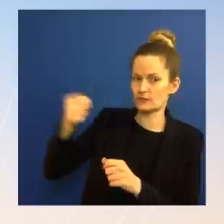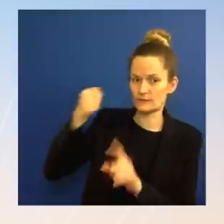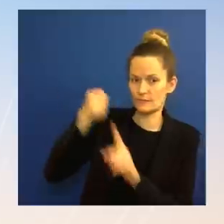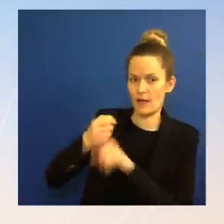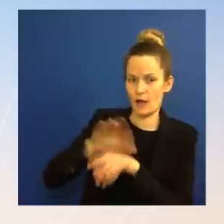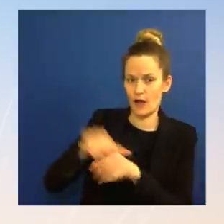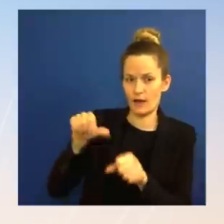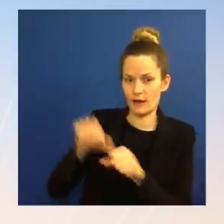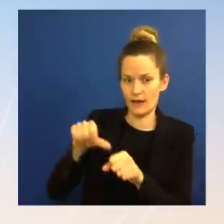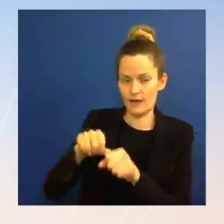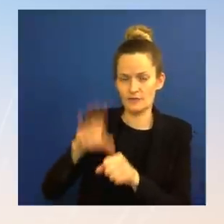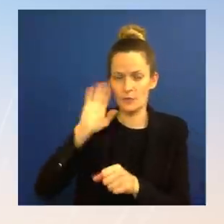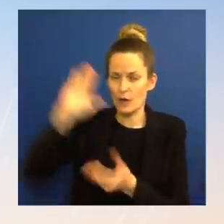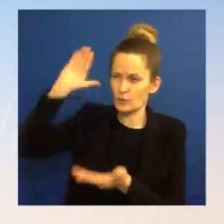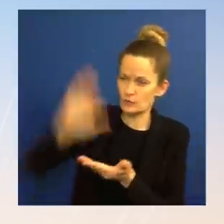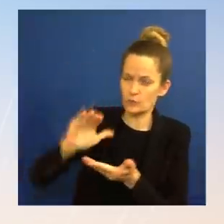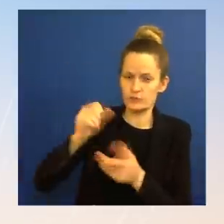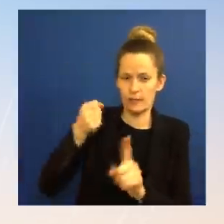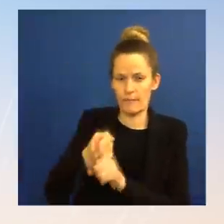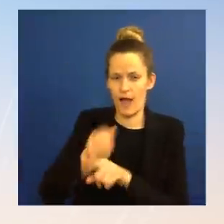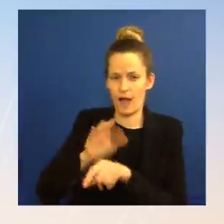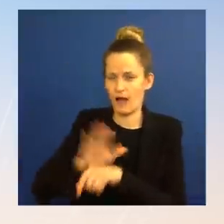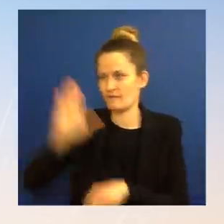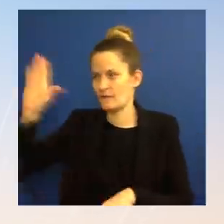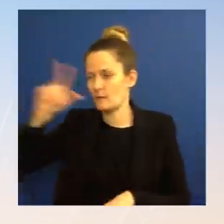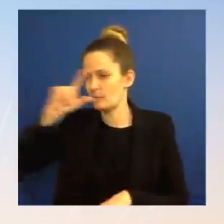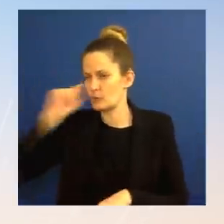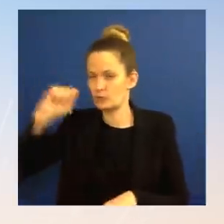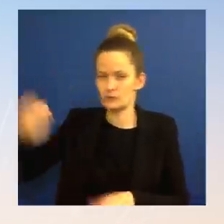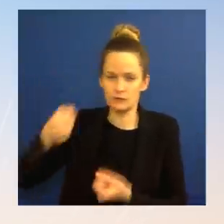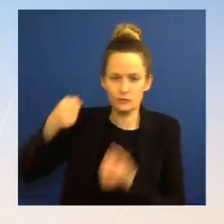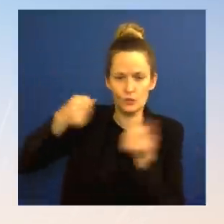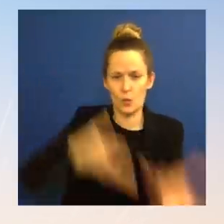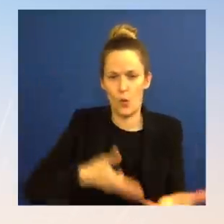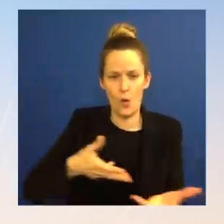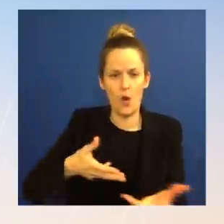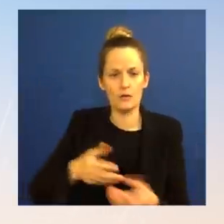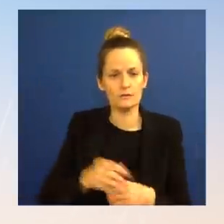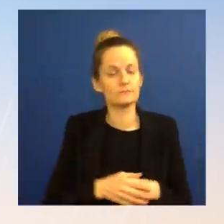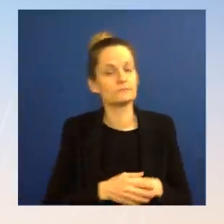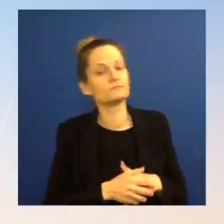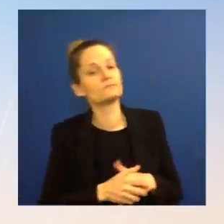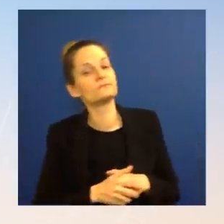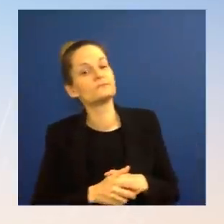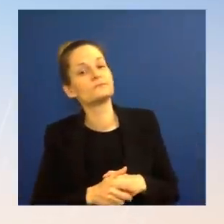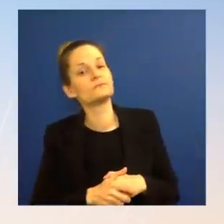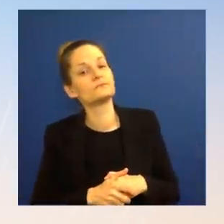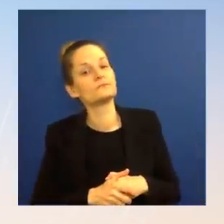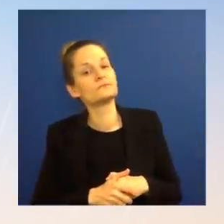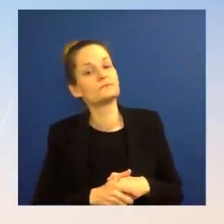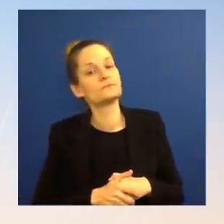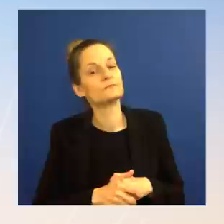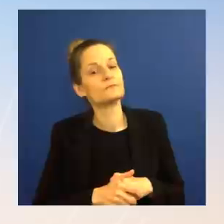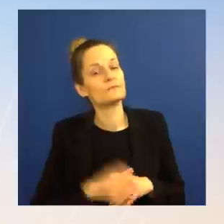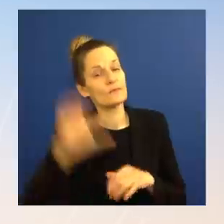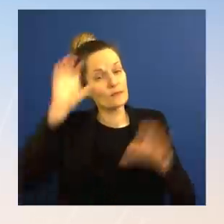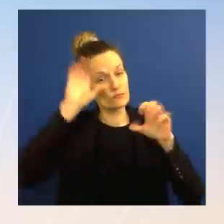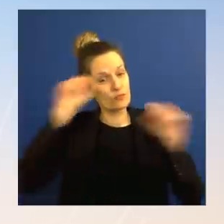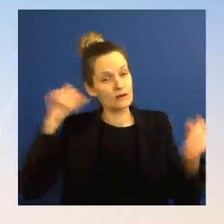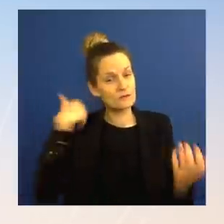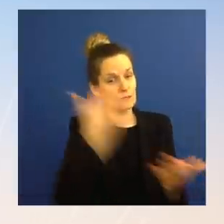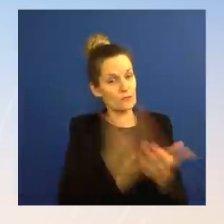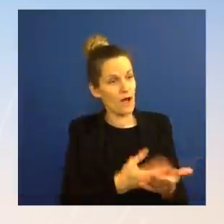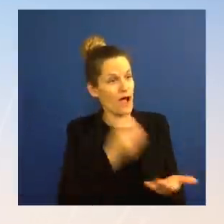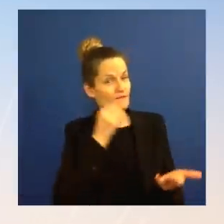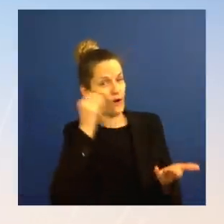For anyone that might have been confused seeing the two statements from the President within a couple of hours, what would be your explanation? Does the President believe